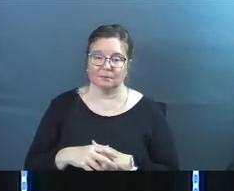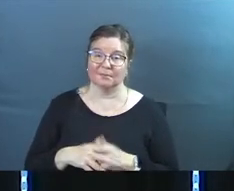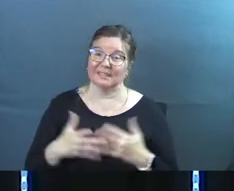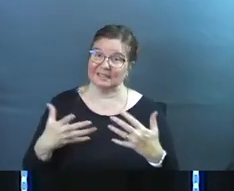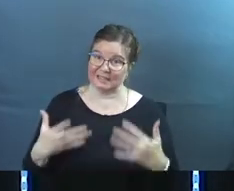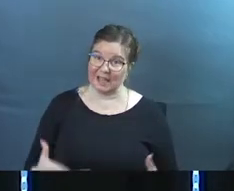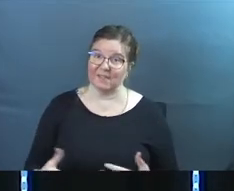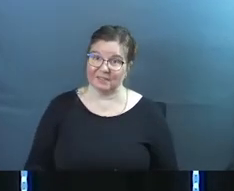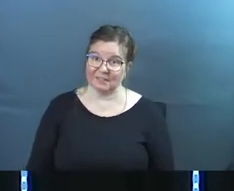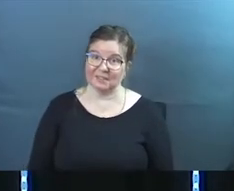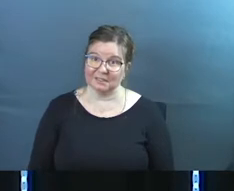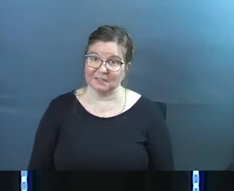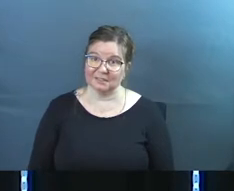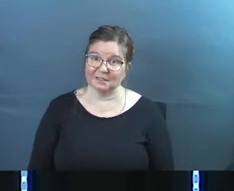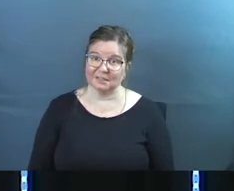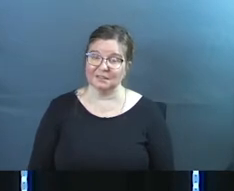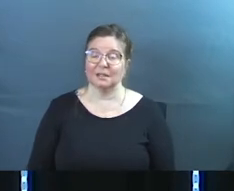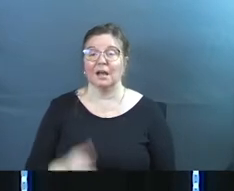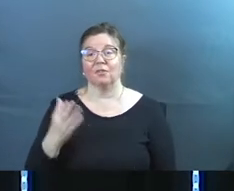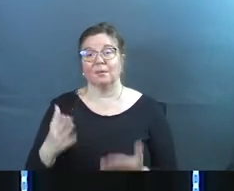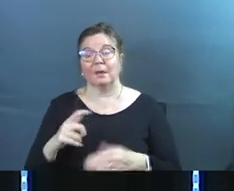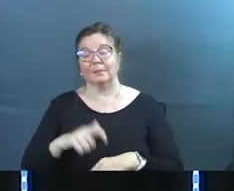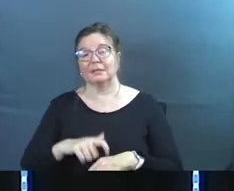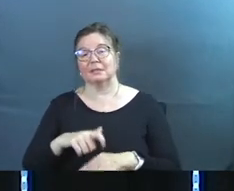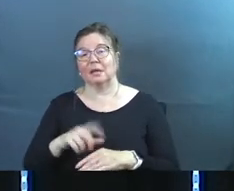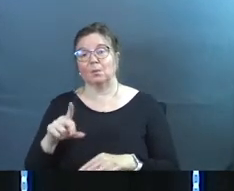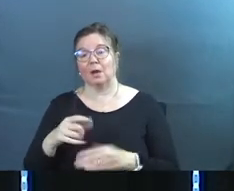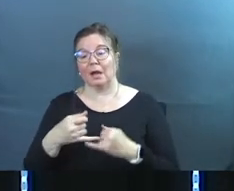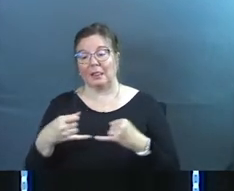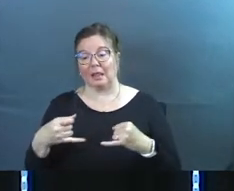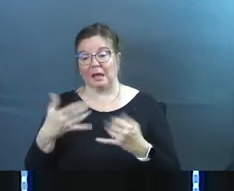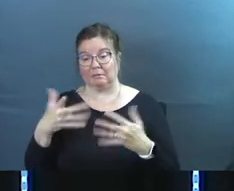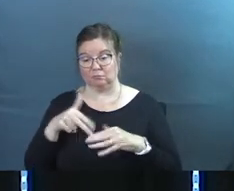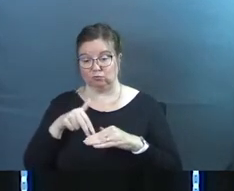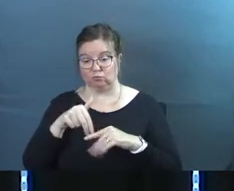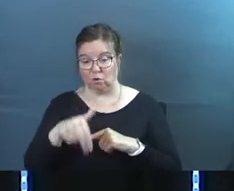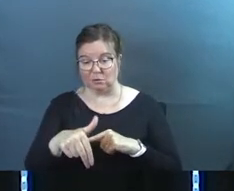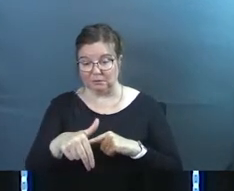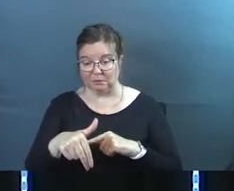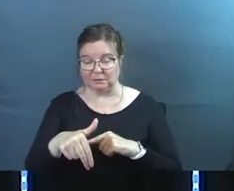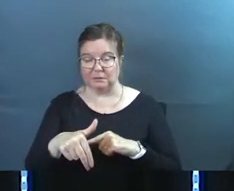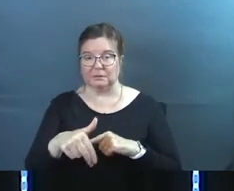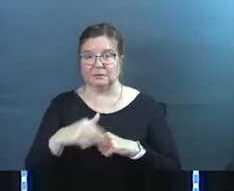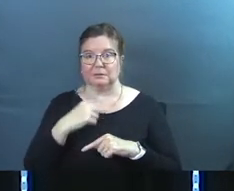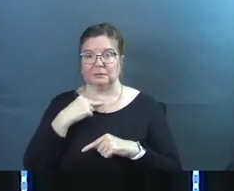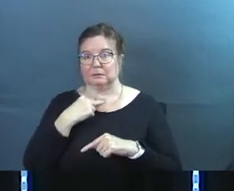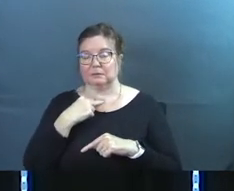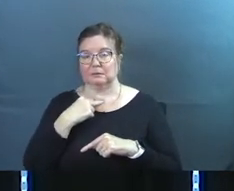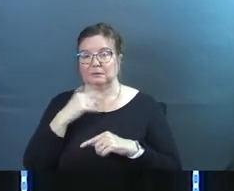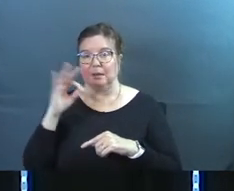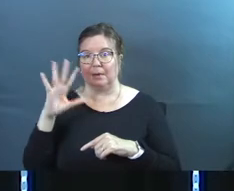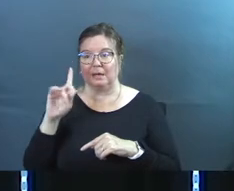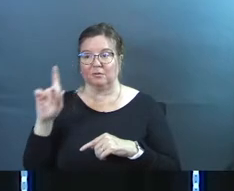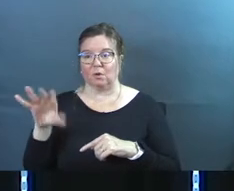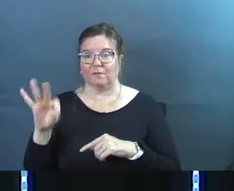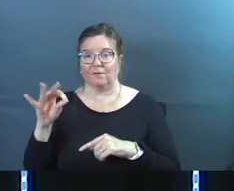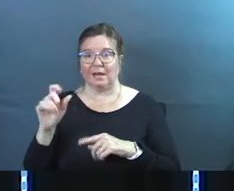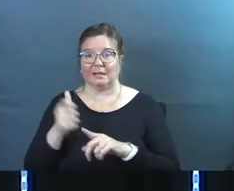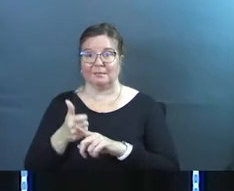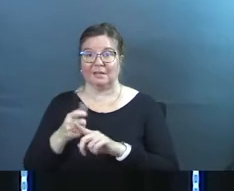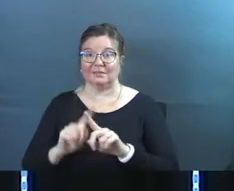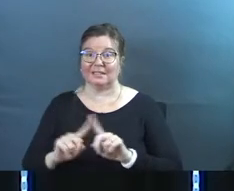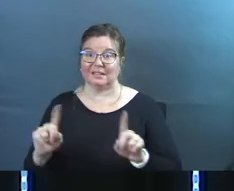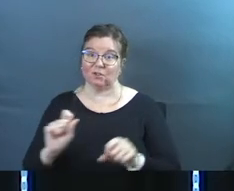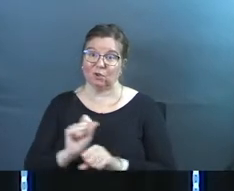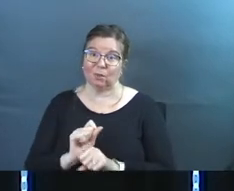heavy and there may be times where a line that was crossed where a pastor needs to find themselves a different